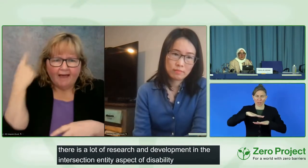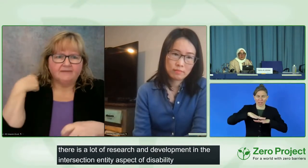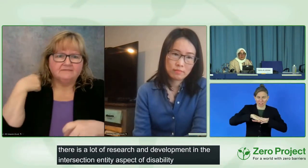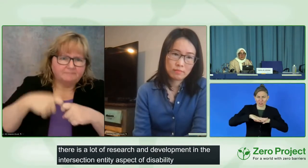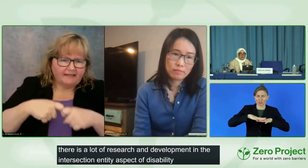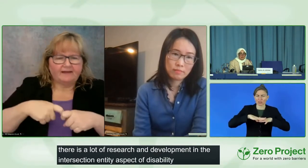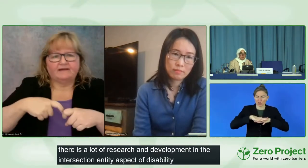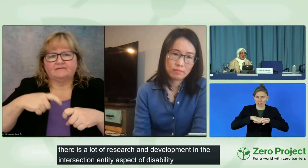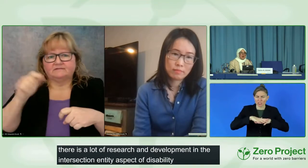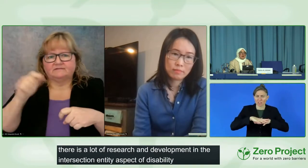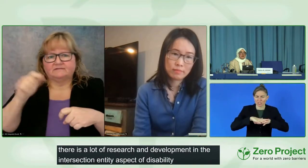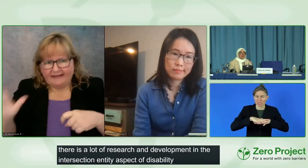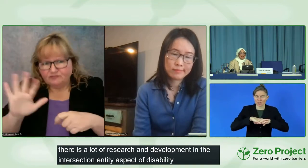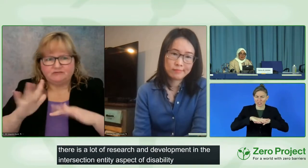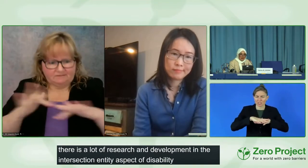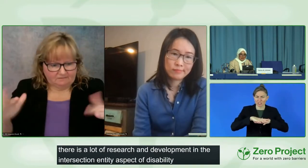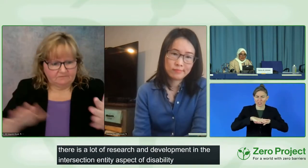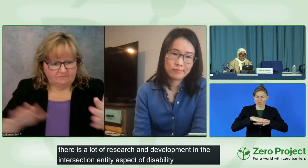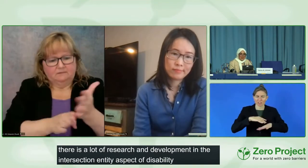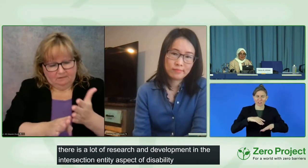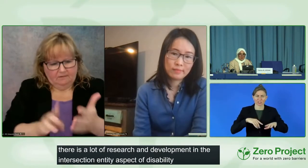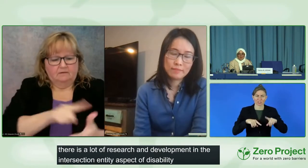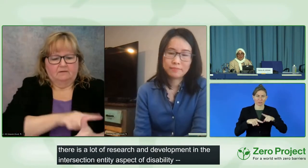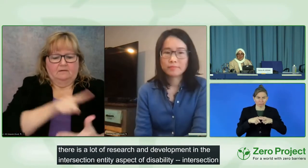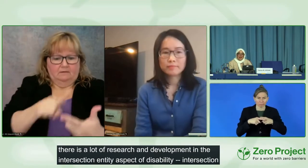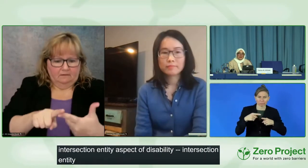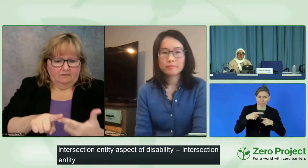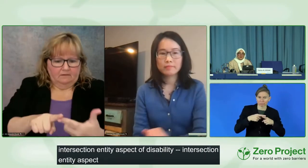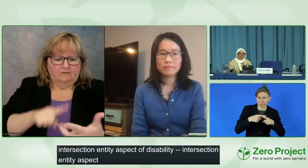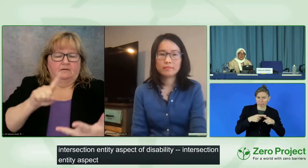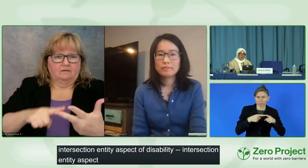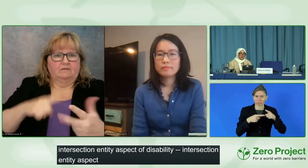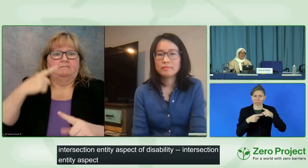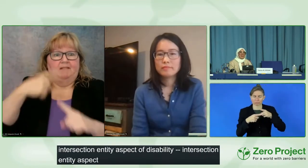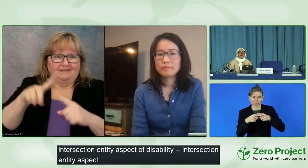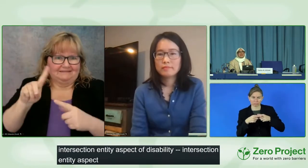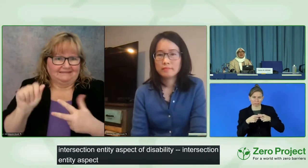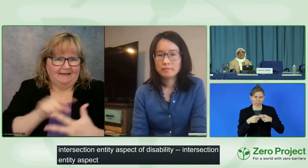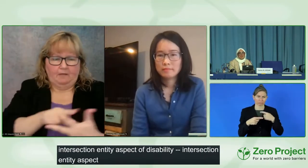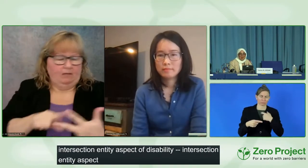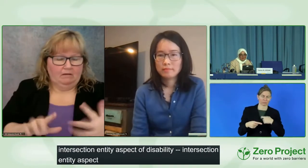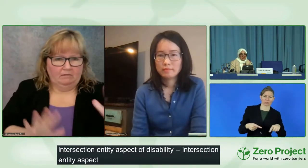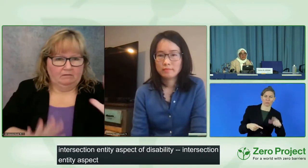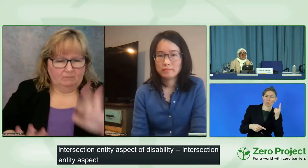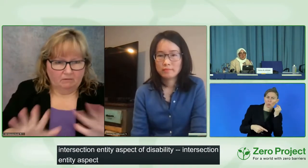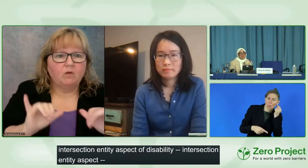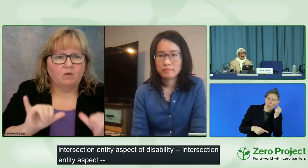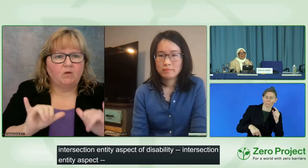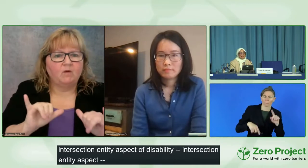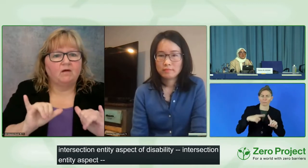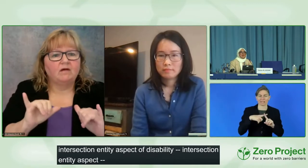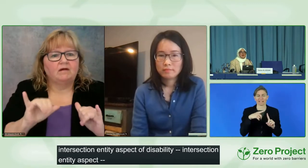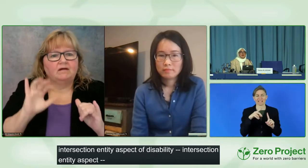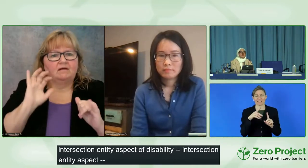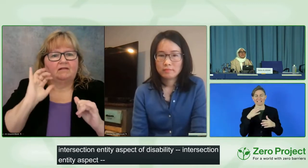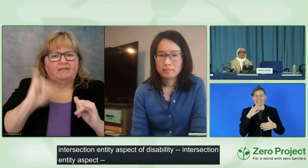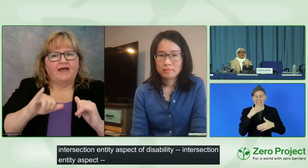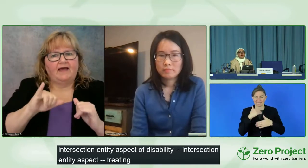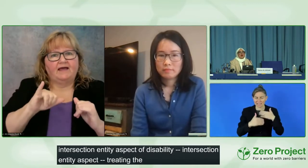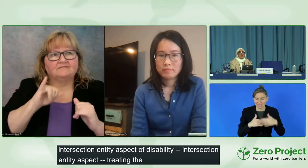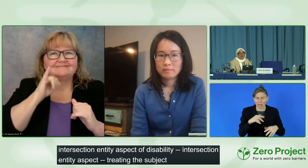the subject matter of disability as not a special matter,